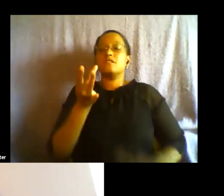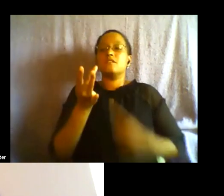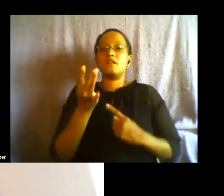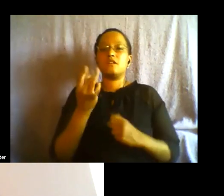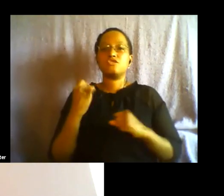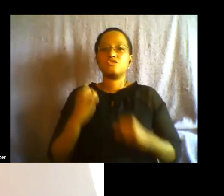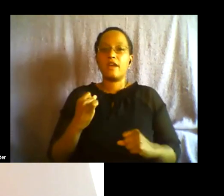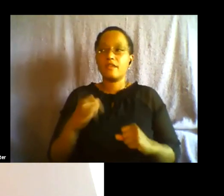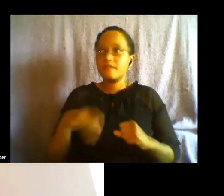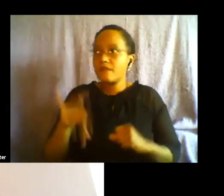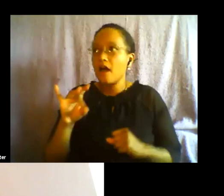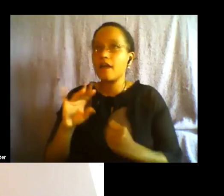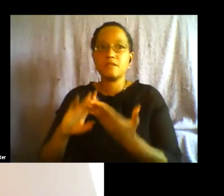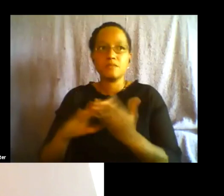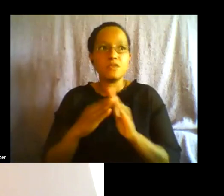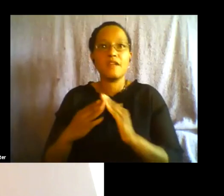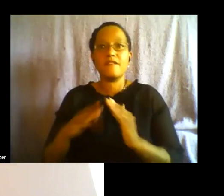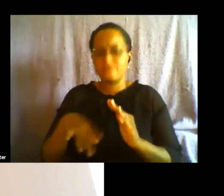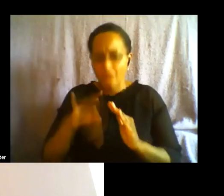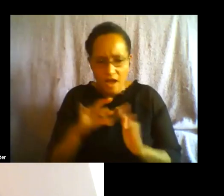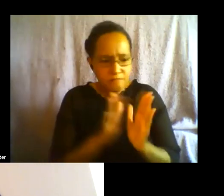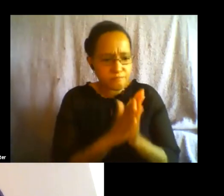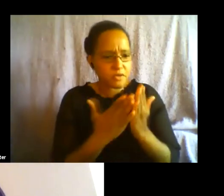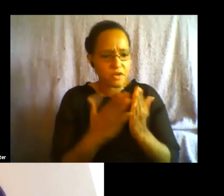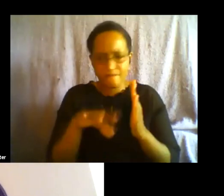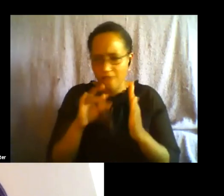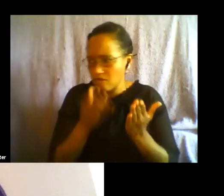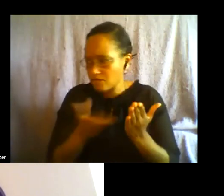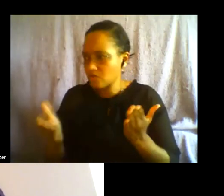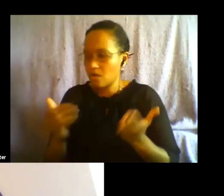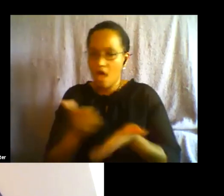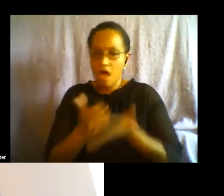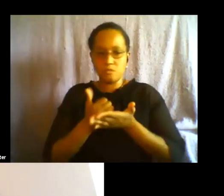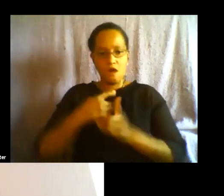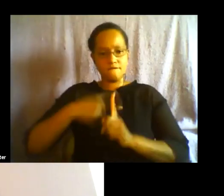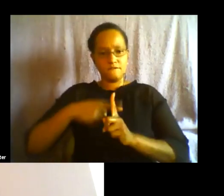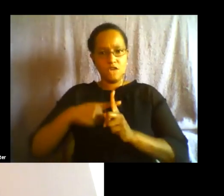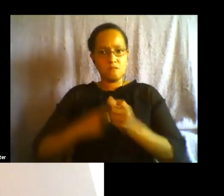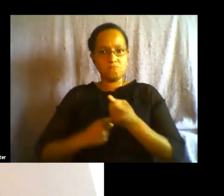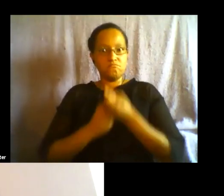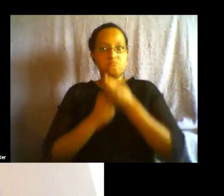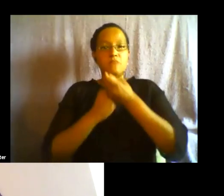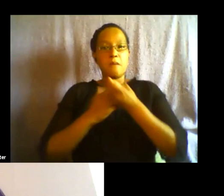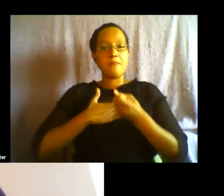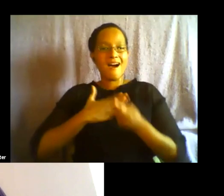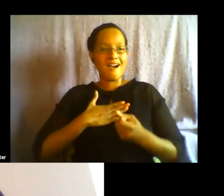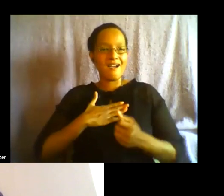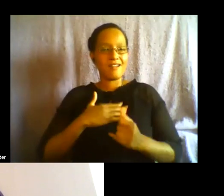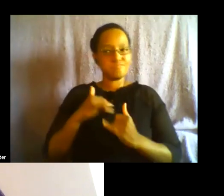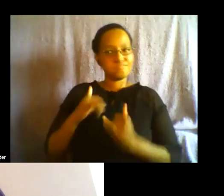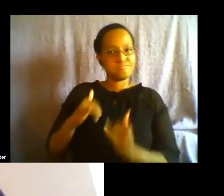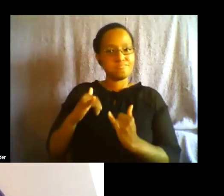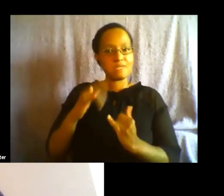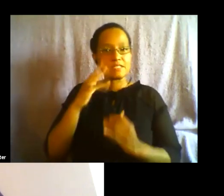resources of people who can affirm more about how you're experiencing your reality can be an important